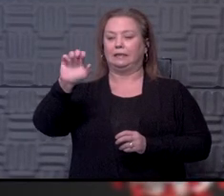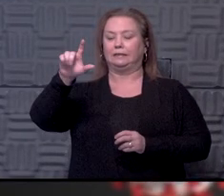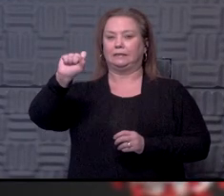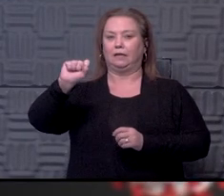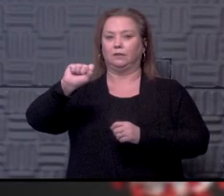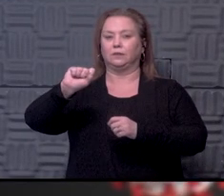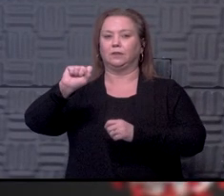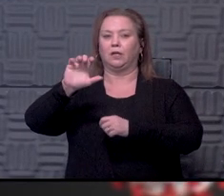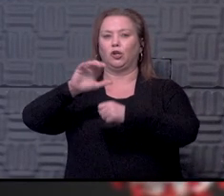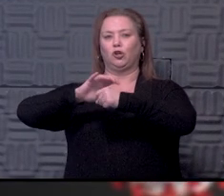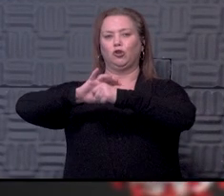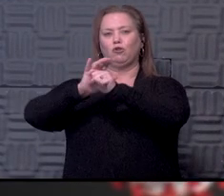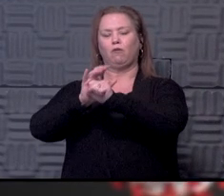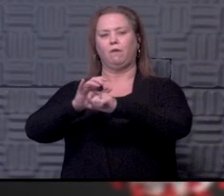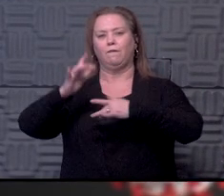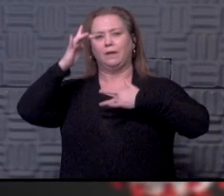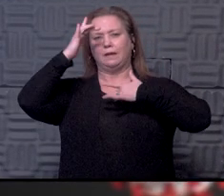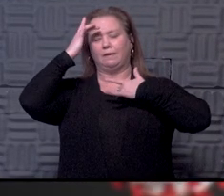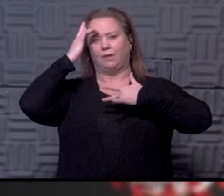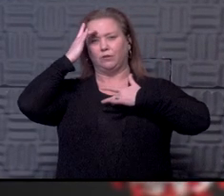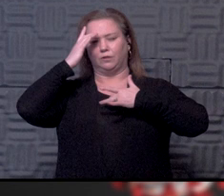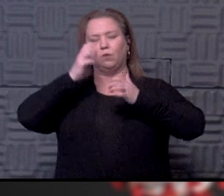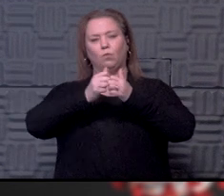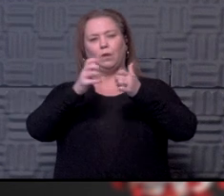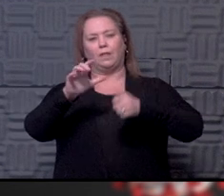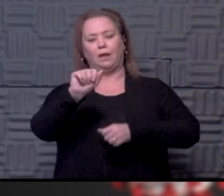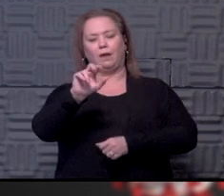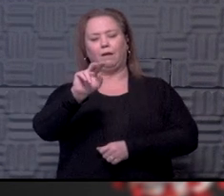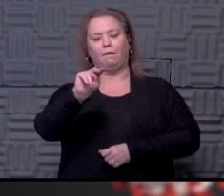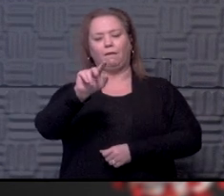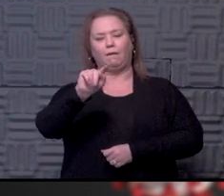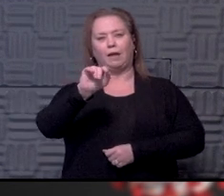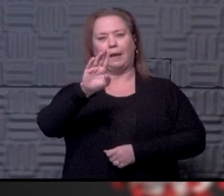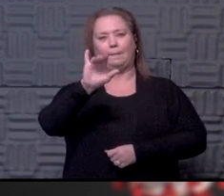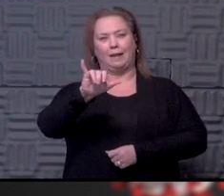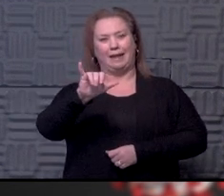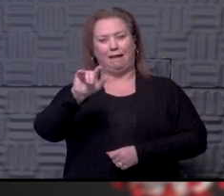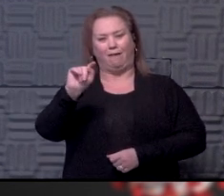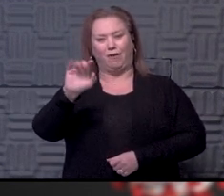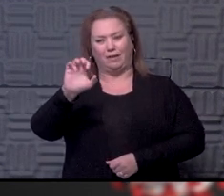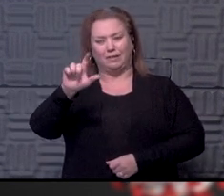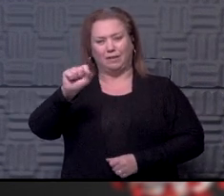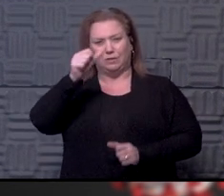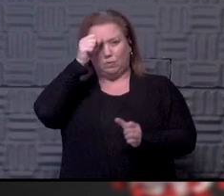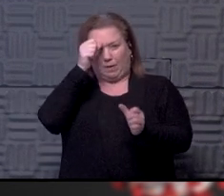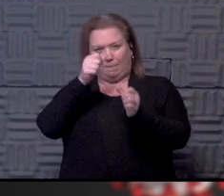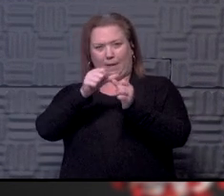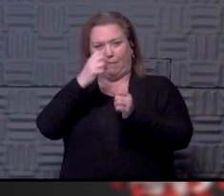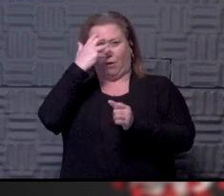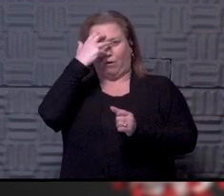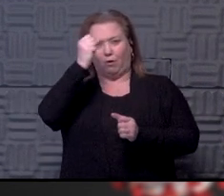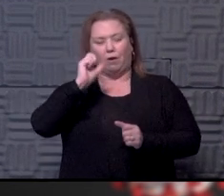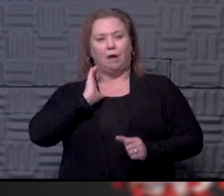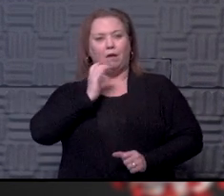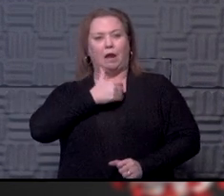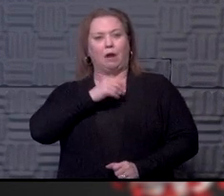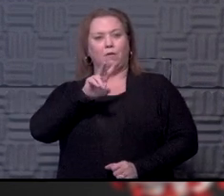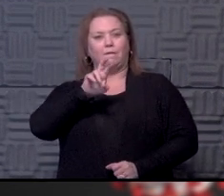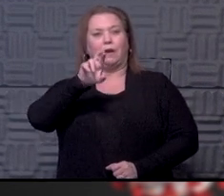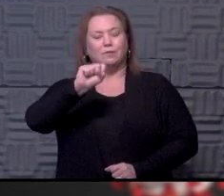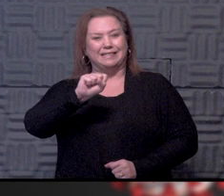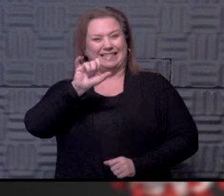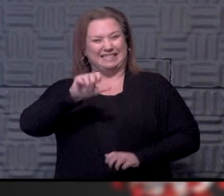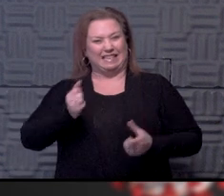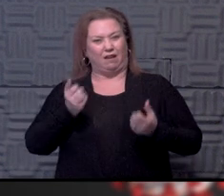-19 infection? I've read that even without antibodies, our T cells can remember the viruses we've had. Does that offer protection against COVID